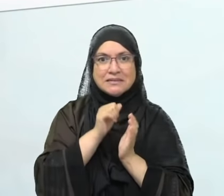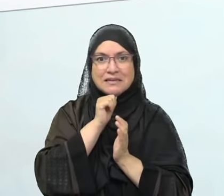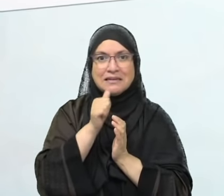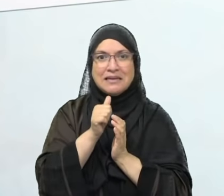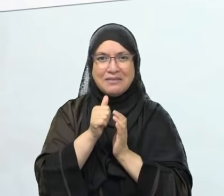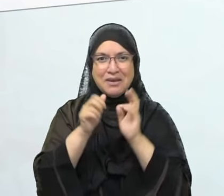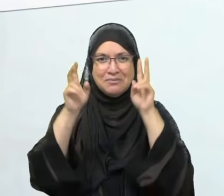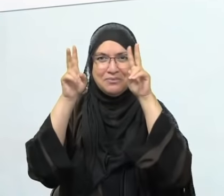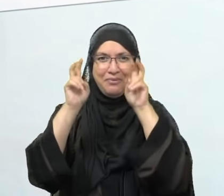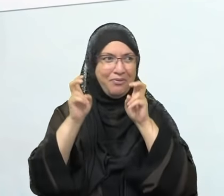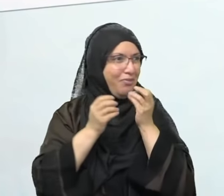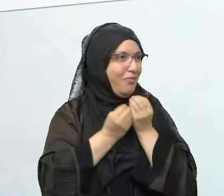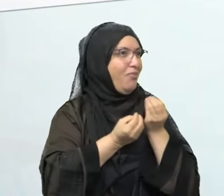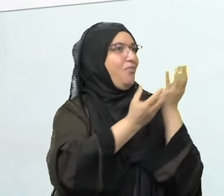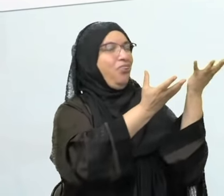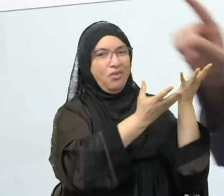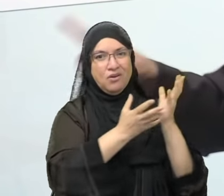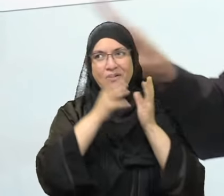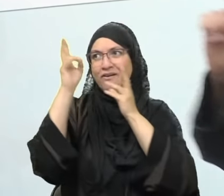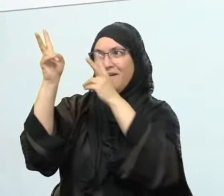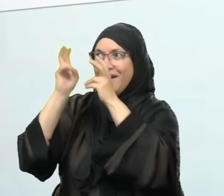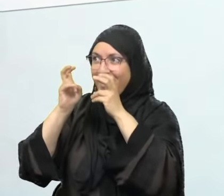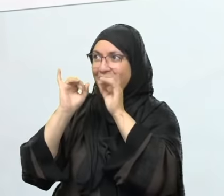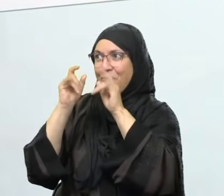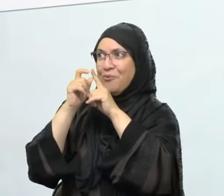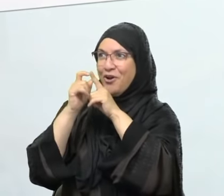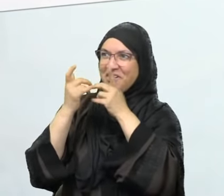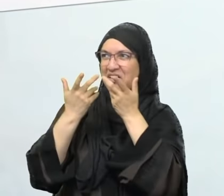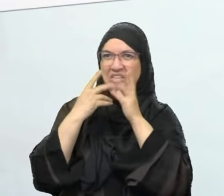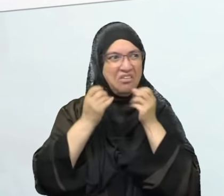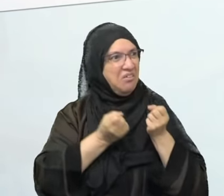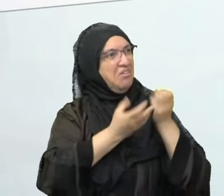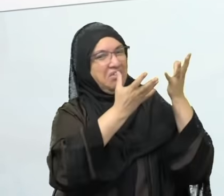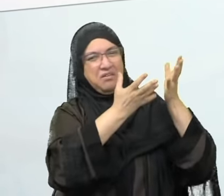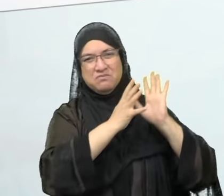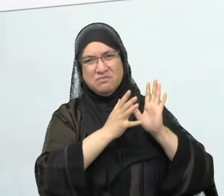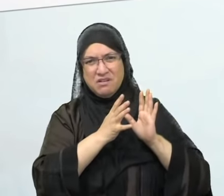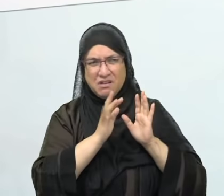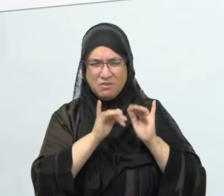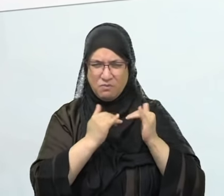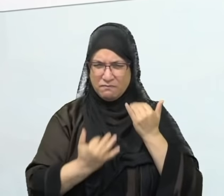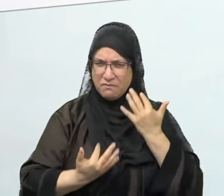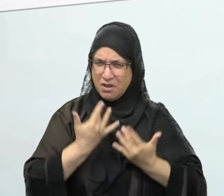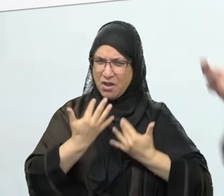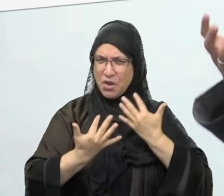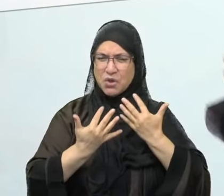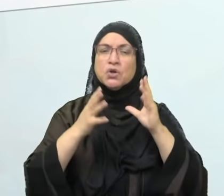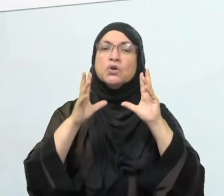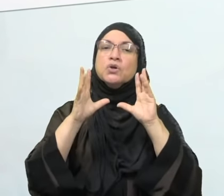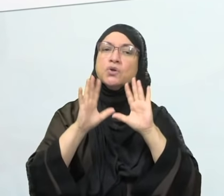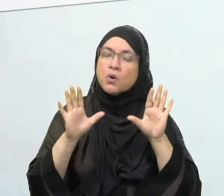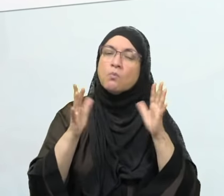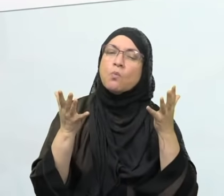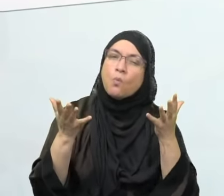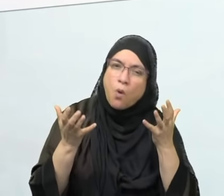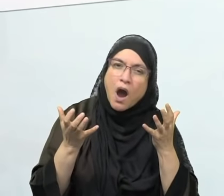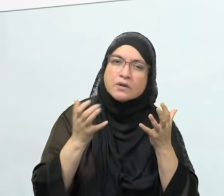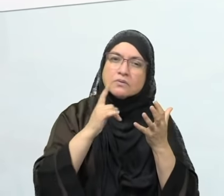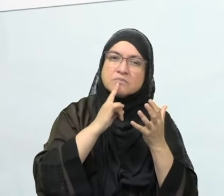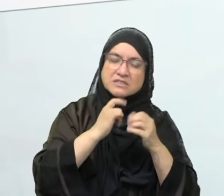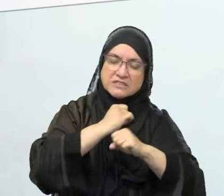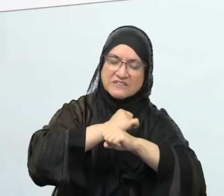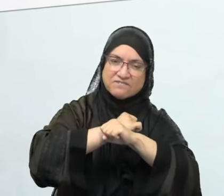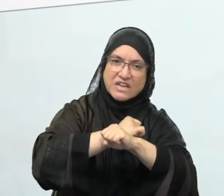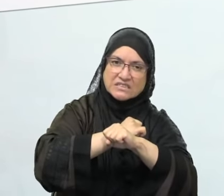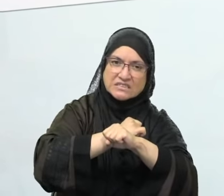a fire between them. You would have defended him behind his back, not started a fire and said, it's in the name of loyalty and that's just who